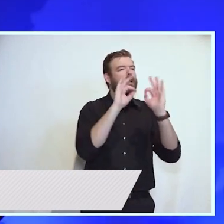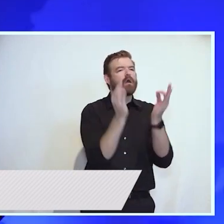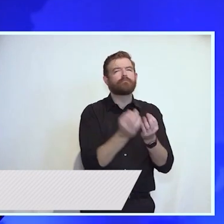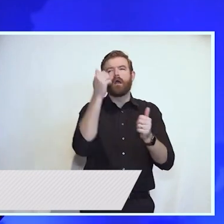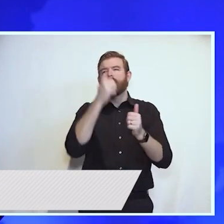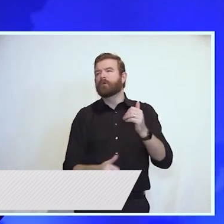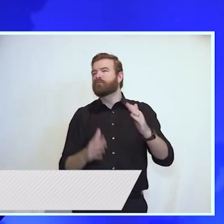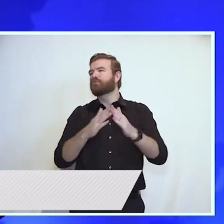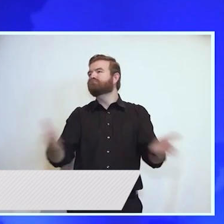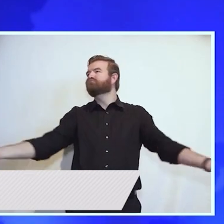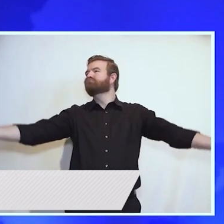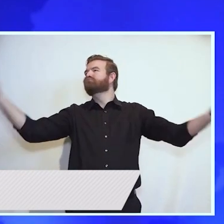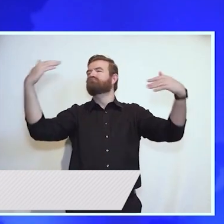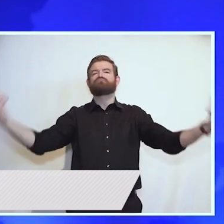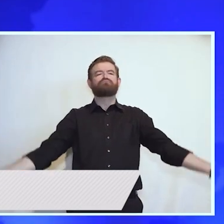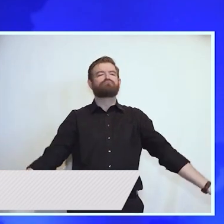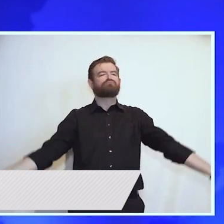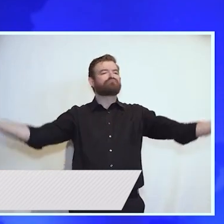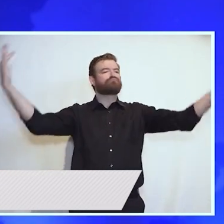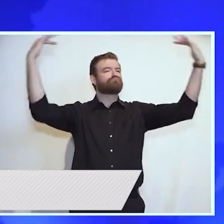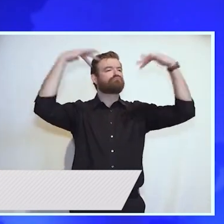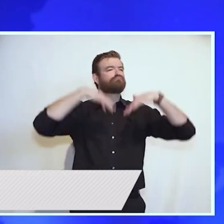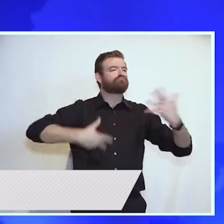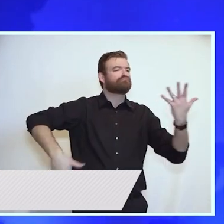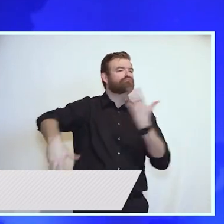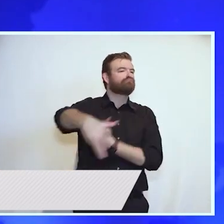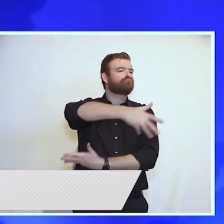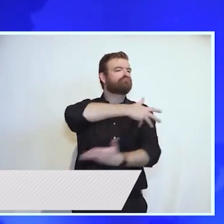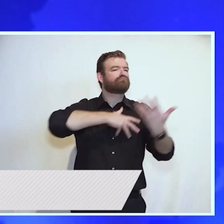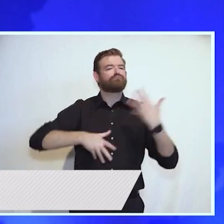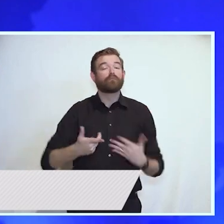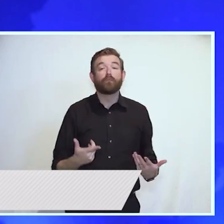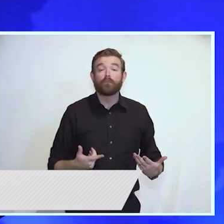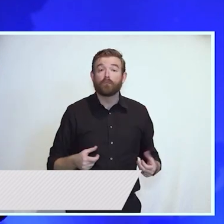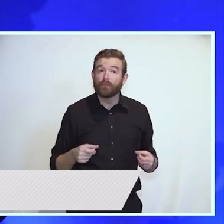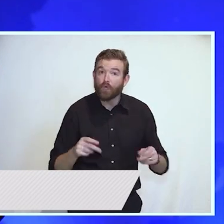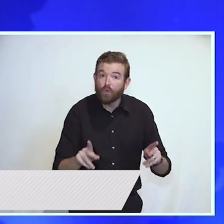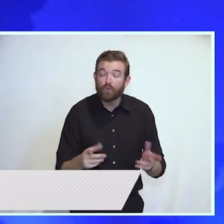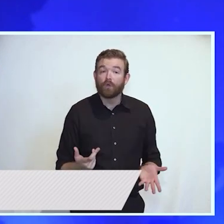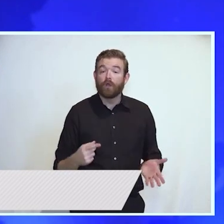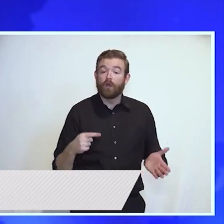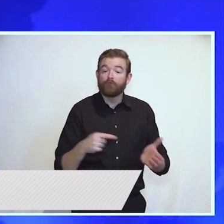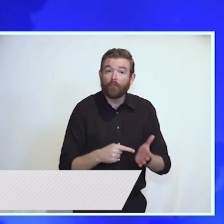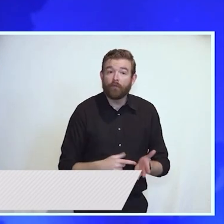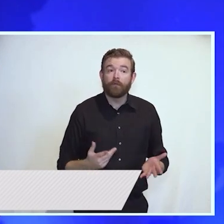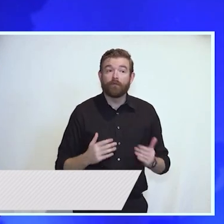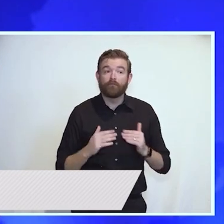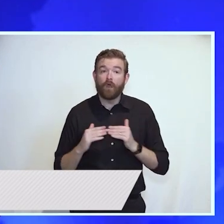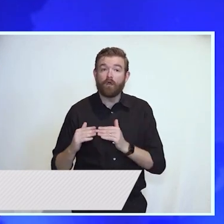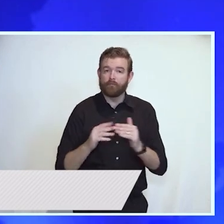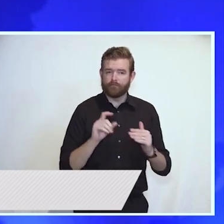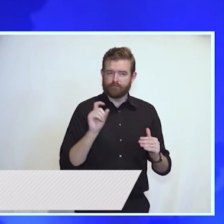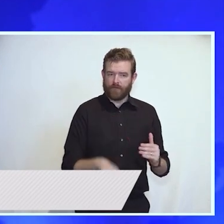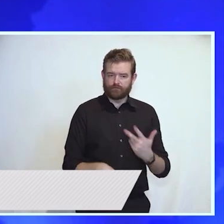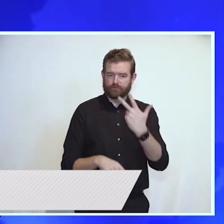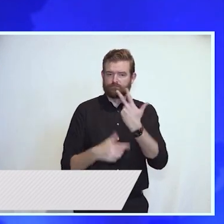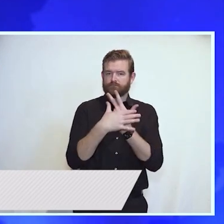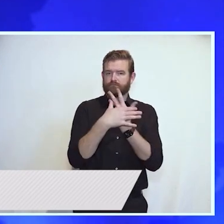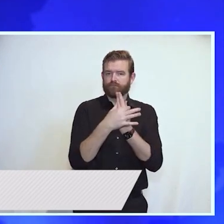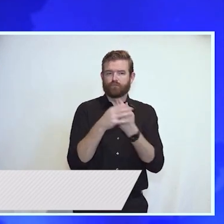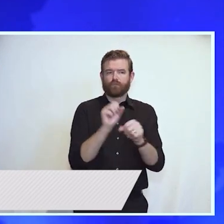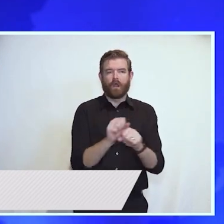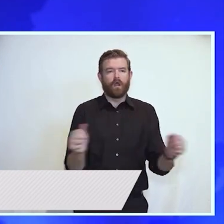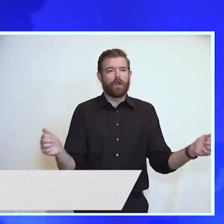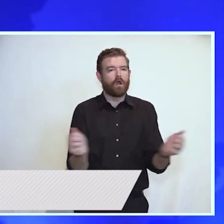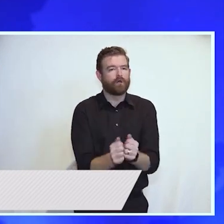community. Opportunity, affordability, and fairness must be linked. One without the